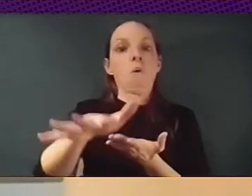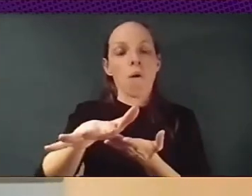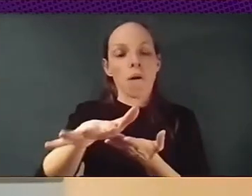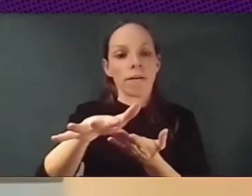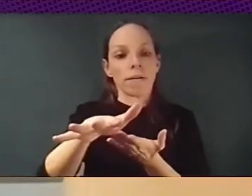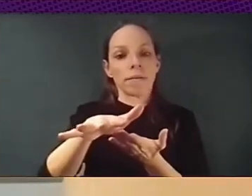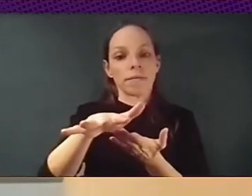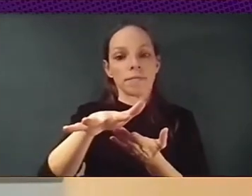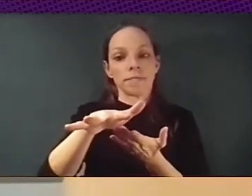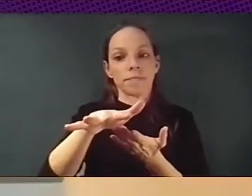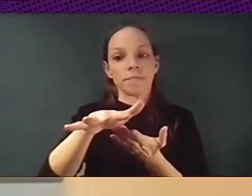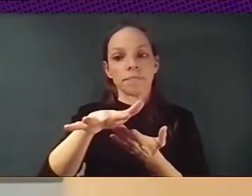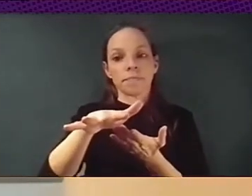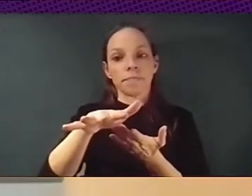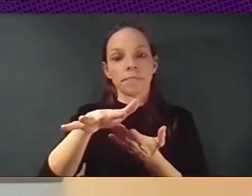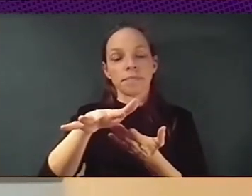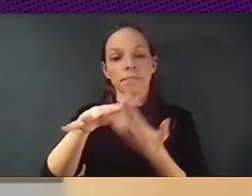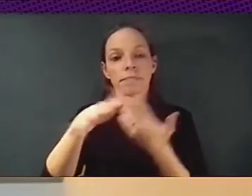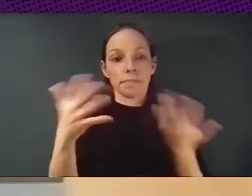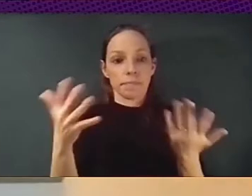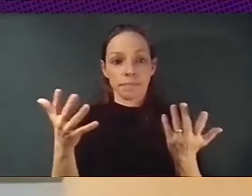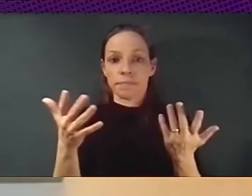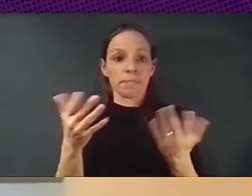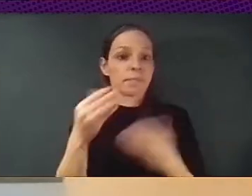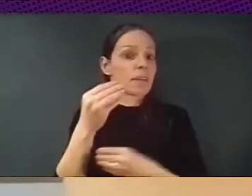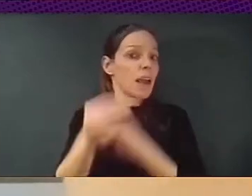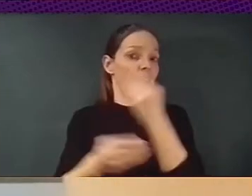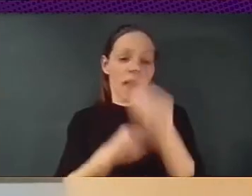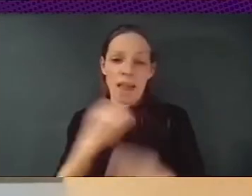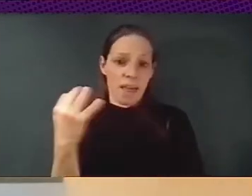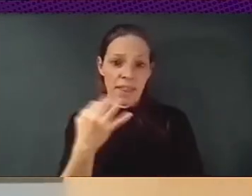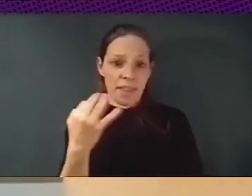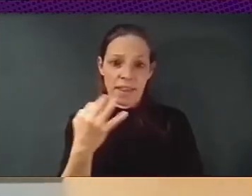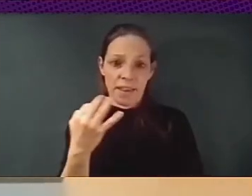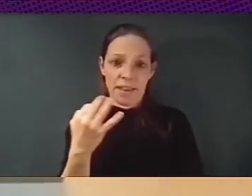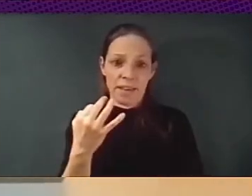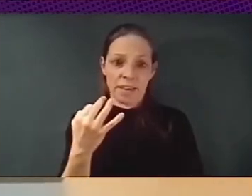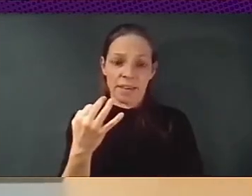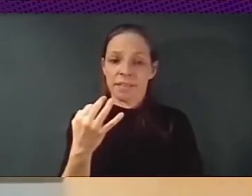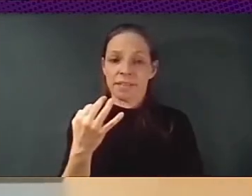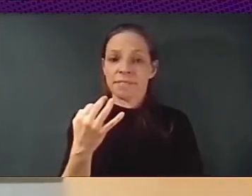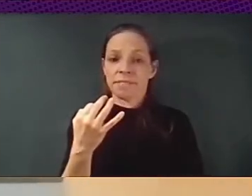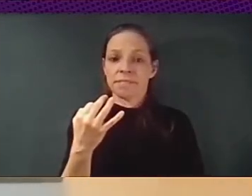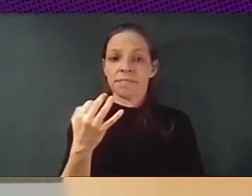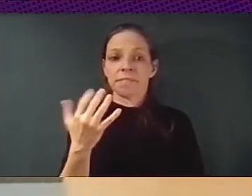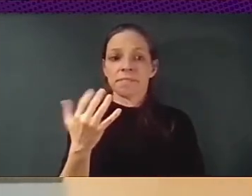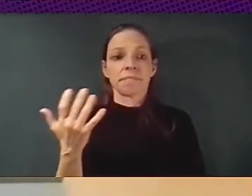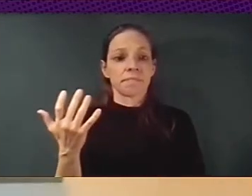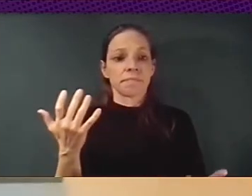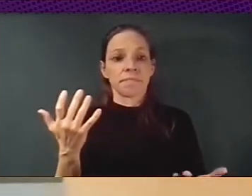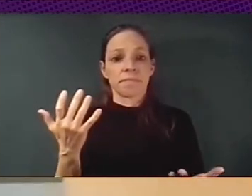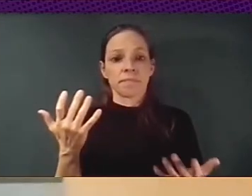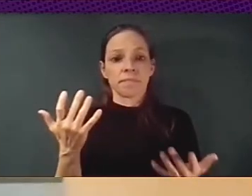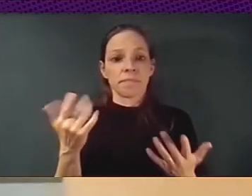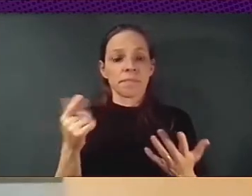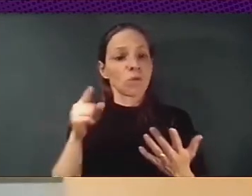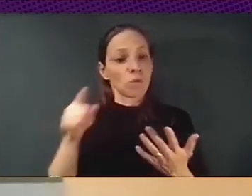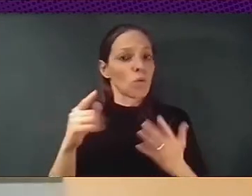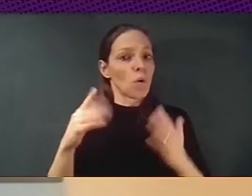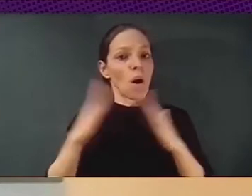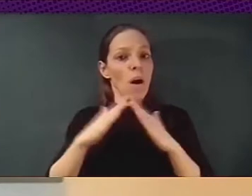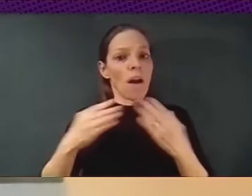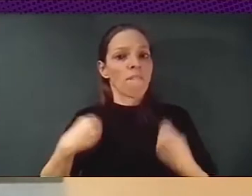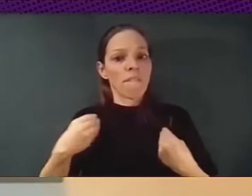housing, because it's not possible anymore, you have more evictions, people cannot afford to pay their homes, people are removed from the city